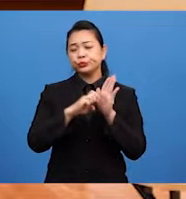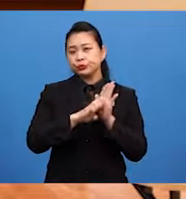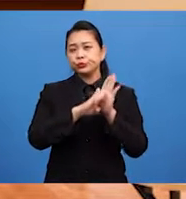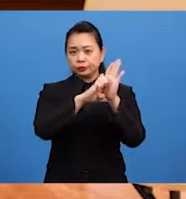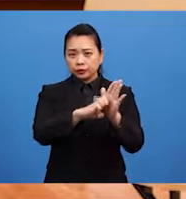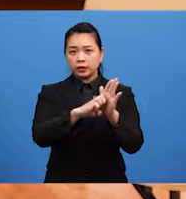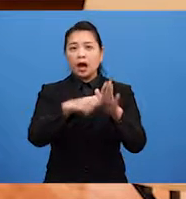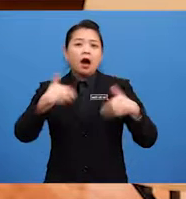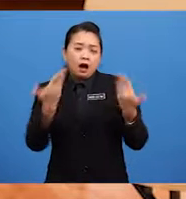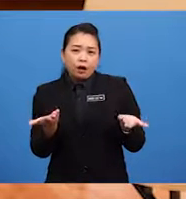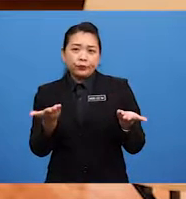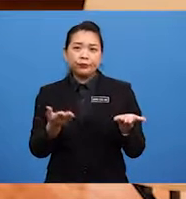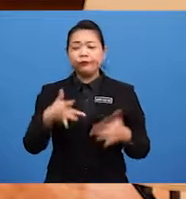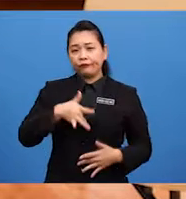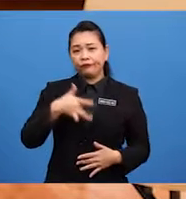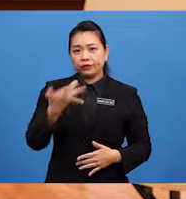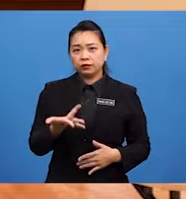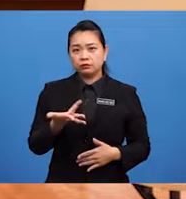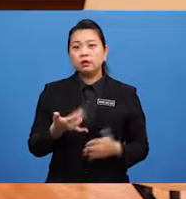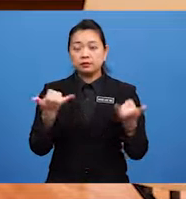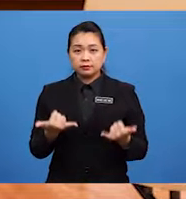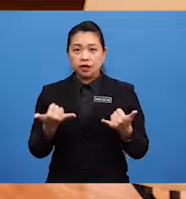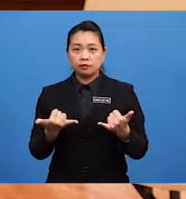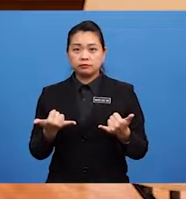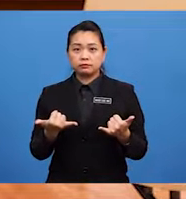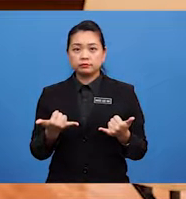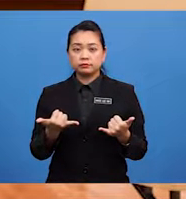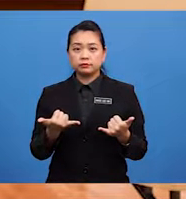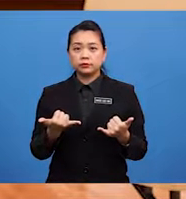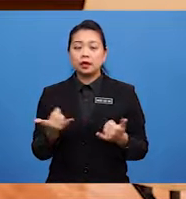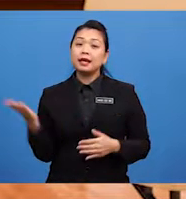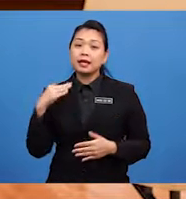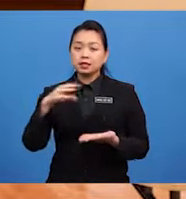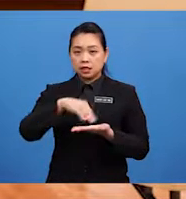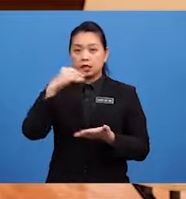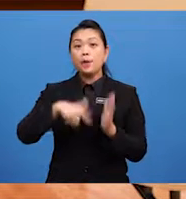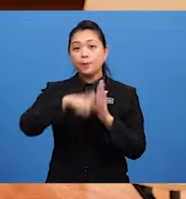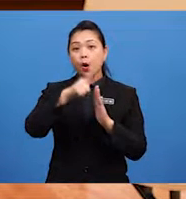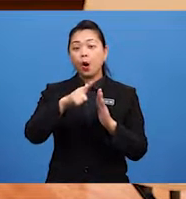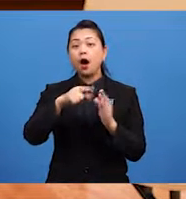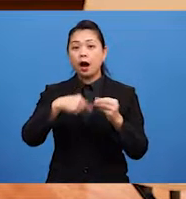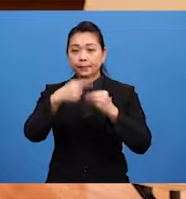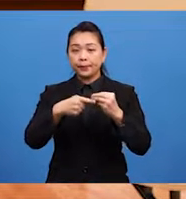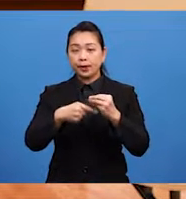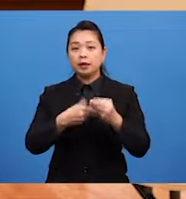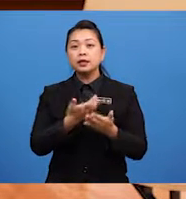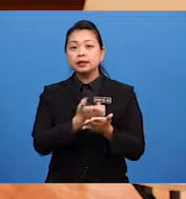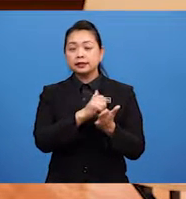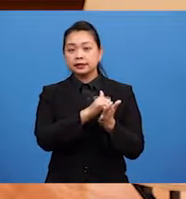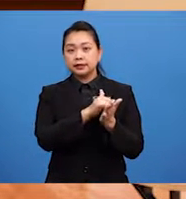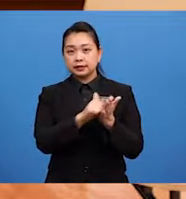you feel Now, let's learn more about these describing